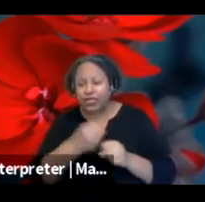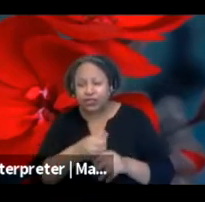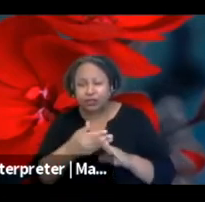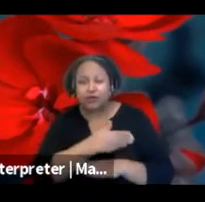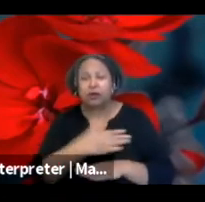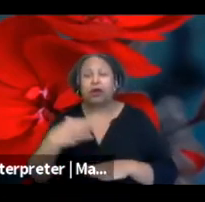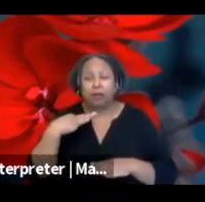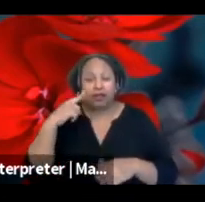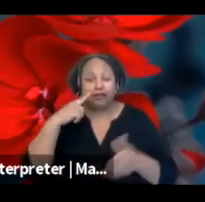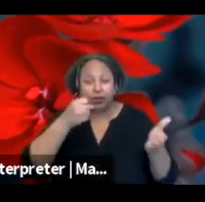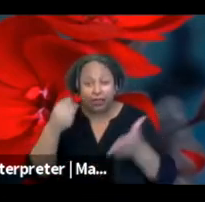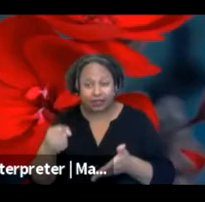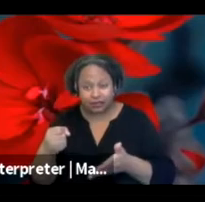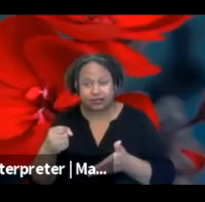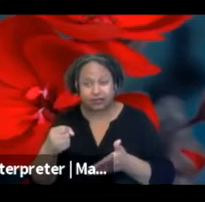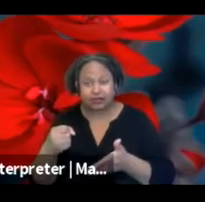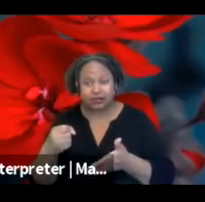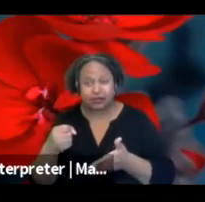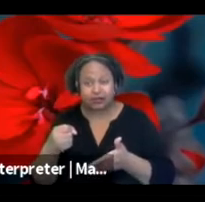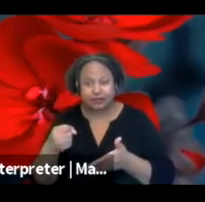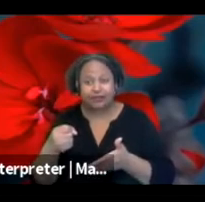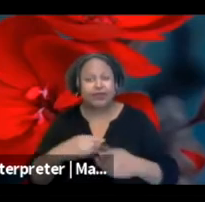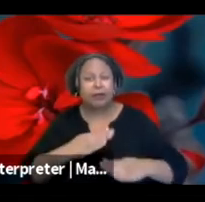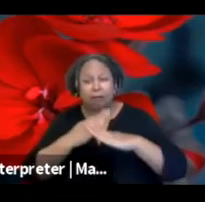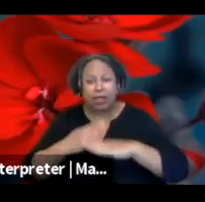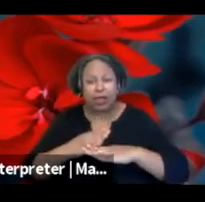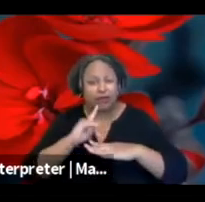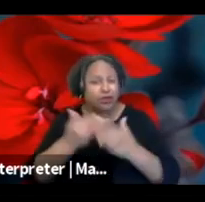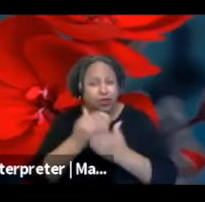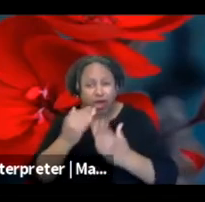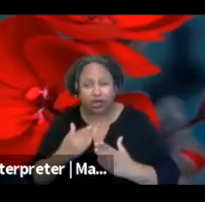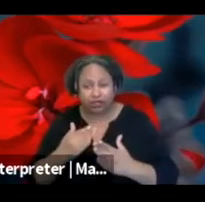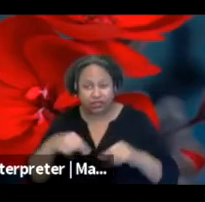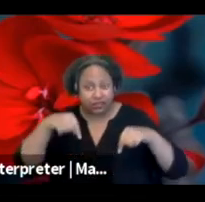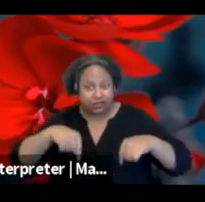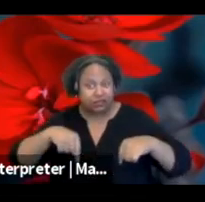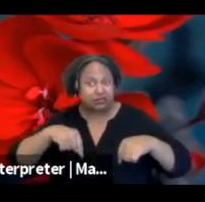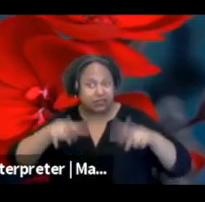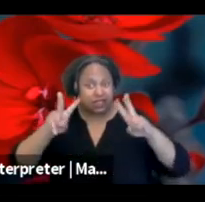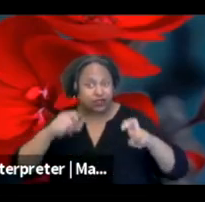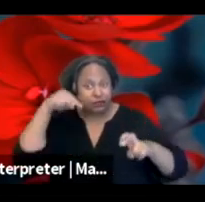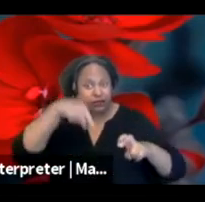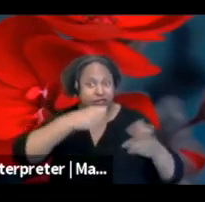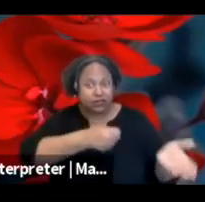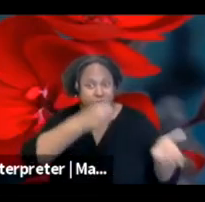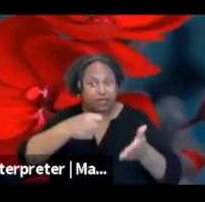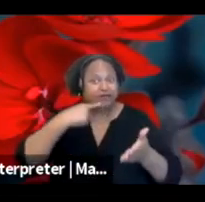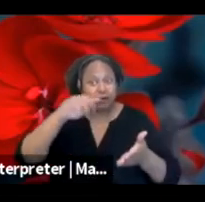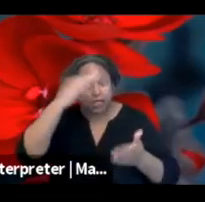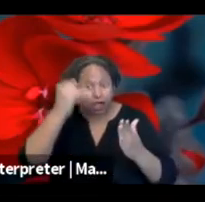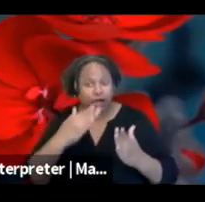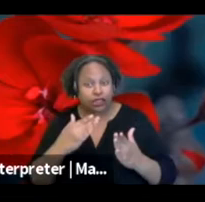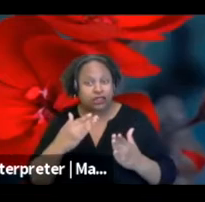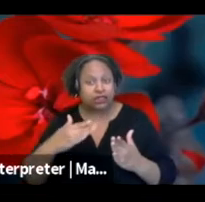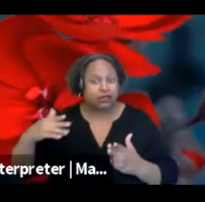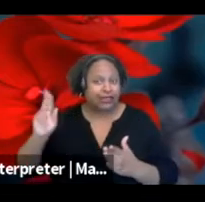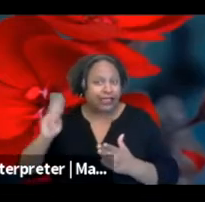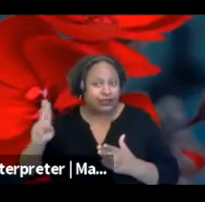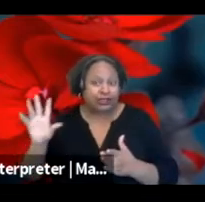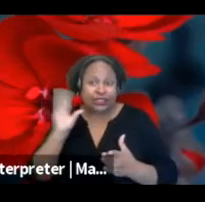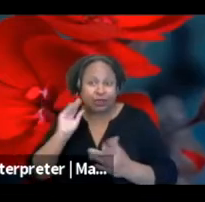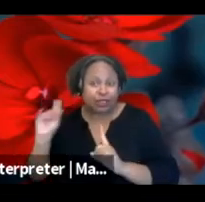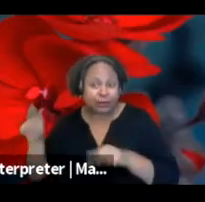grants. This is a barrier for new artists. Will this be an issue with the grants for Black artists? No,